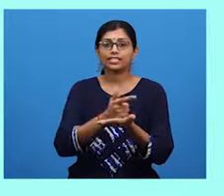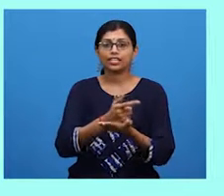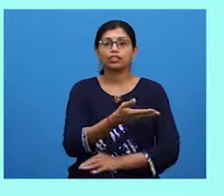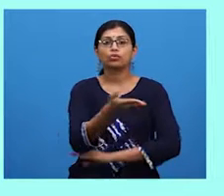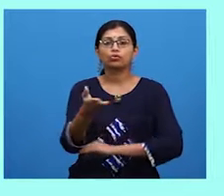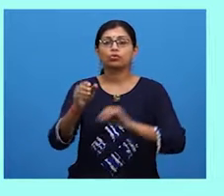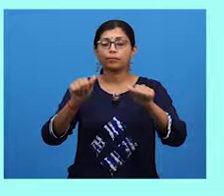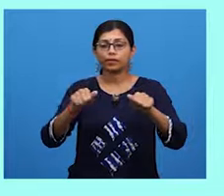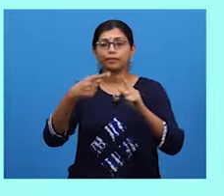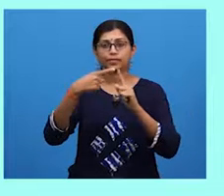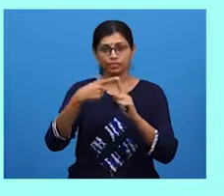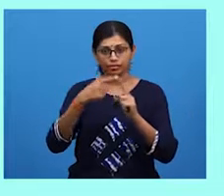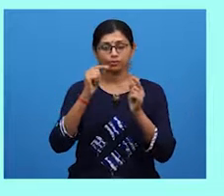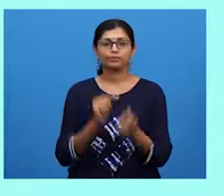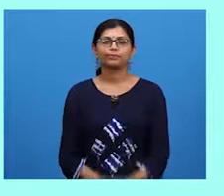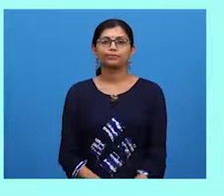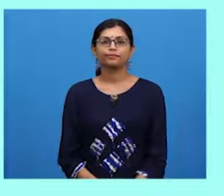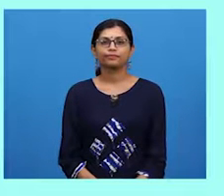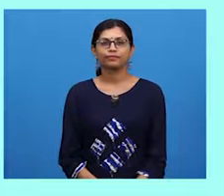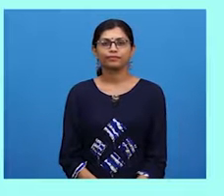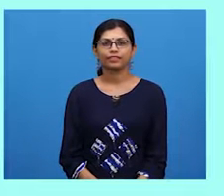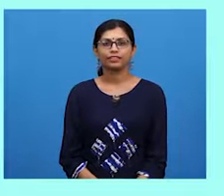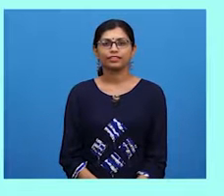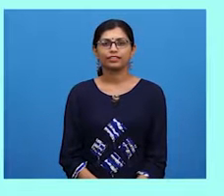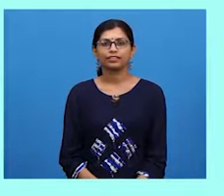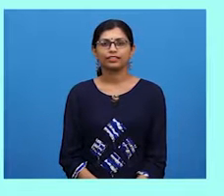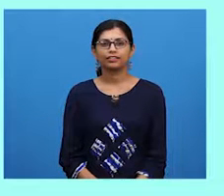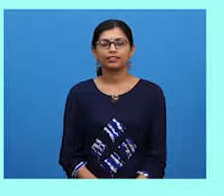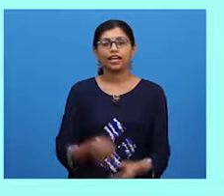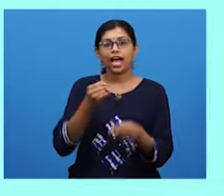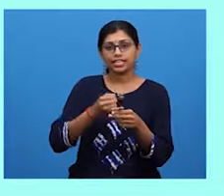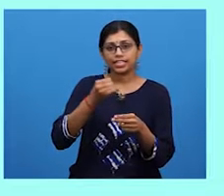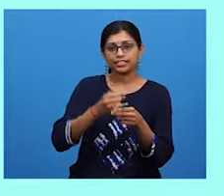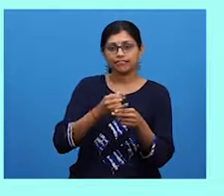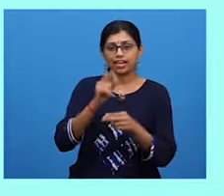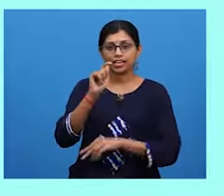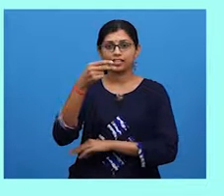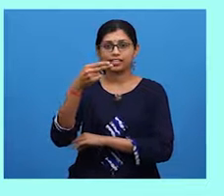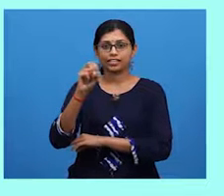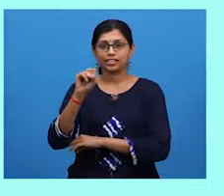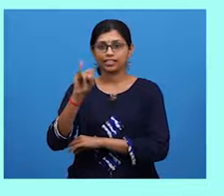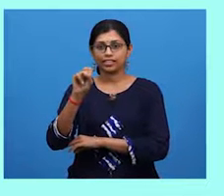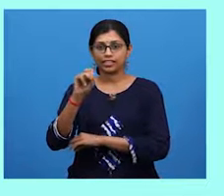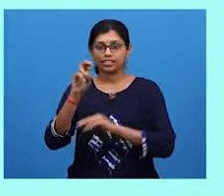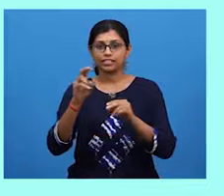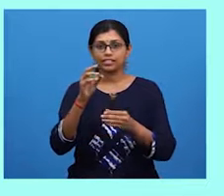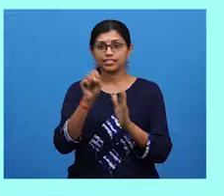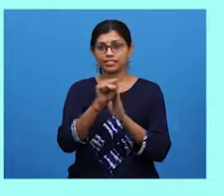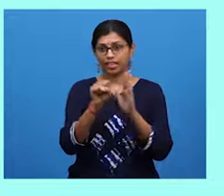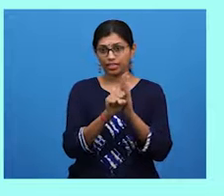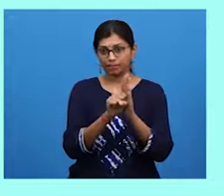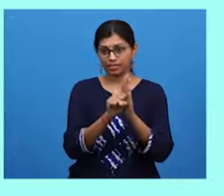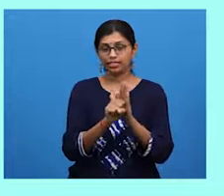you will be able to identify thesis statement, topic